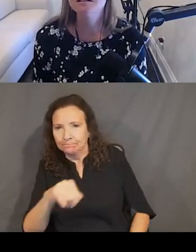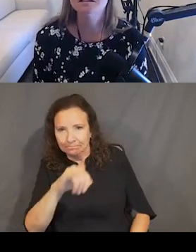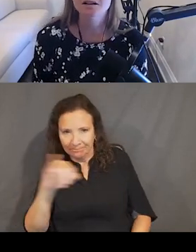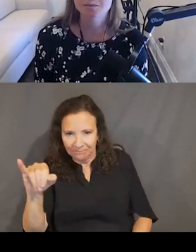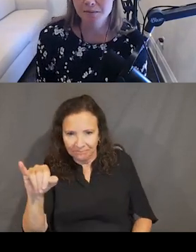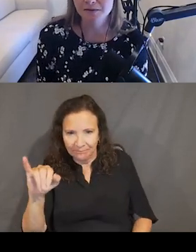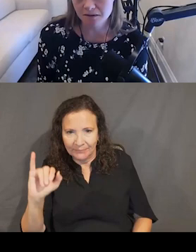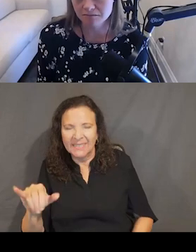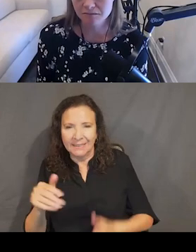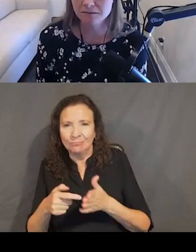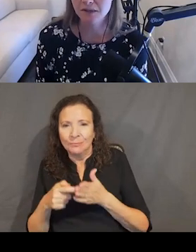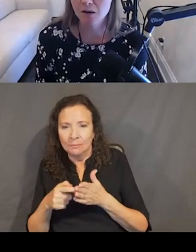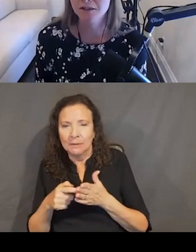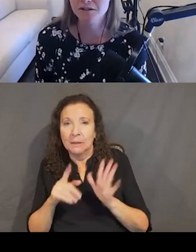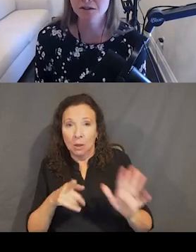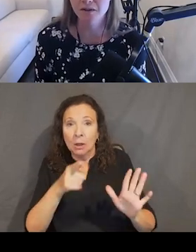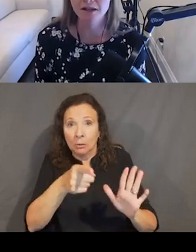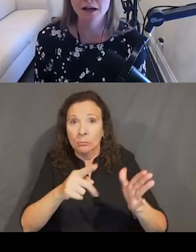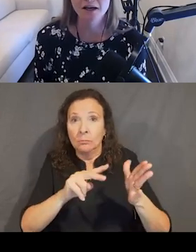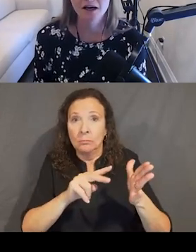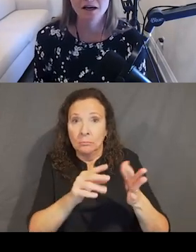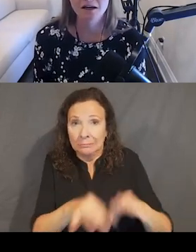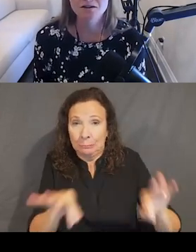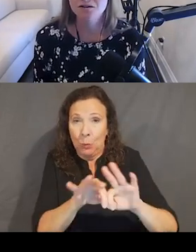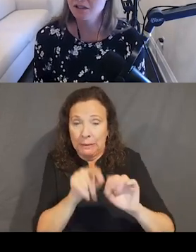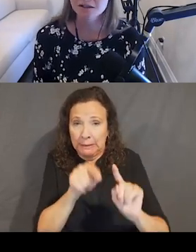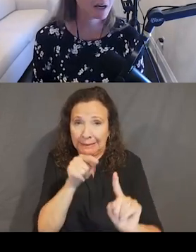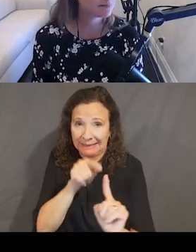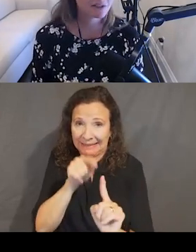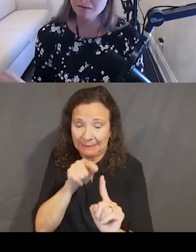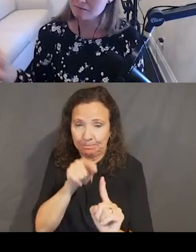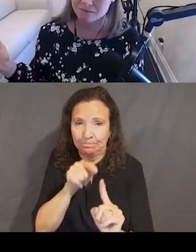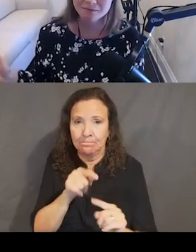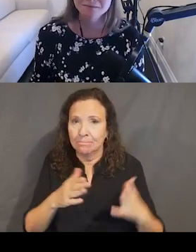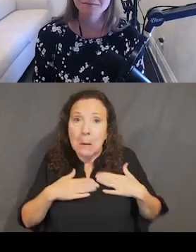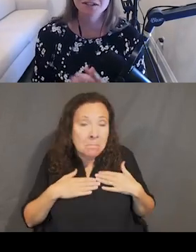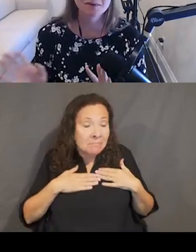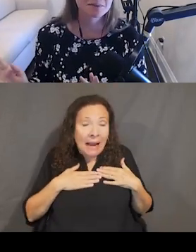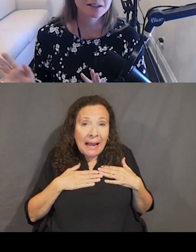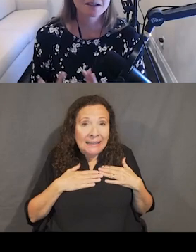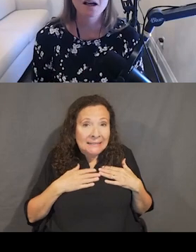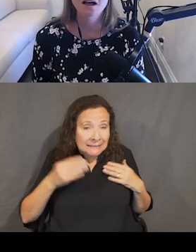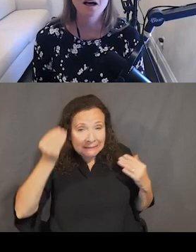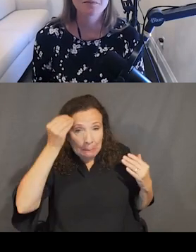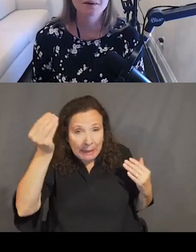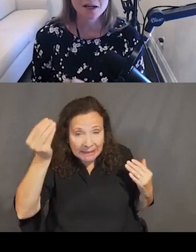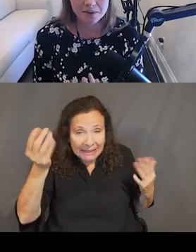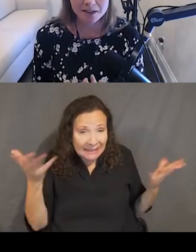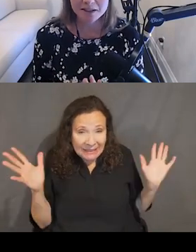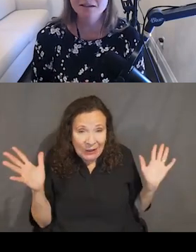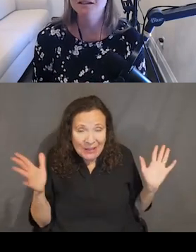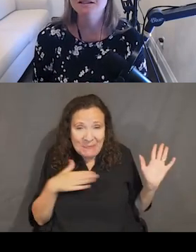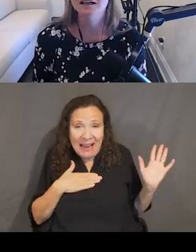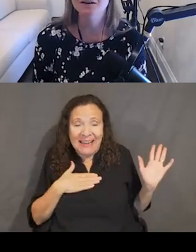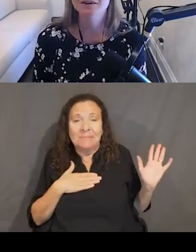This is entirely purposeful. I wanted you to know that. Strictly my opinion, just my opinion. But my